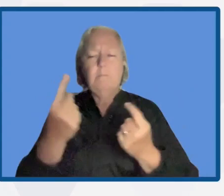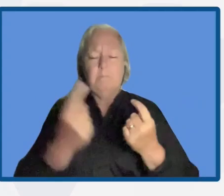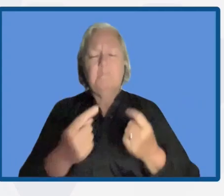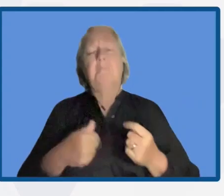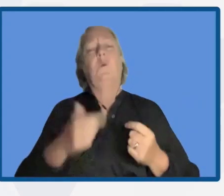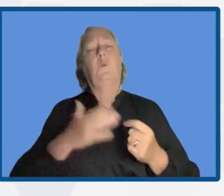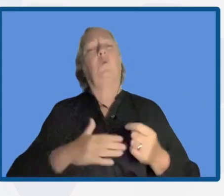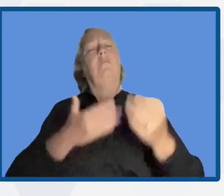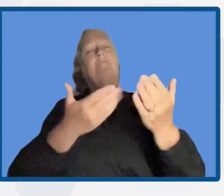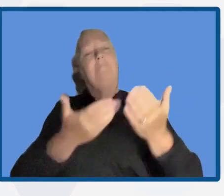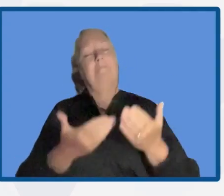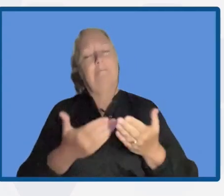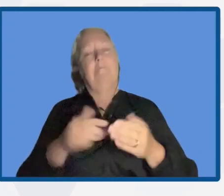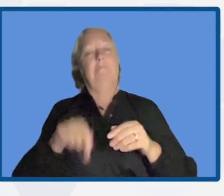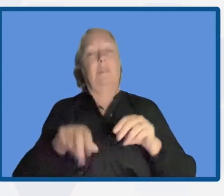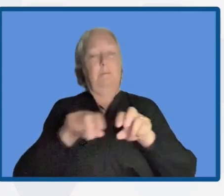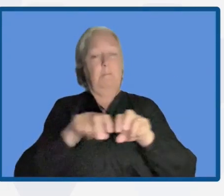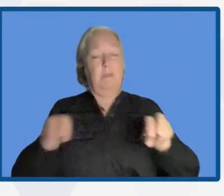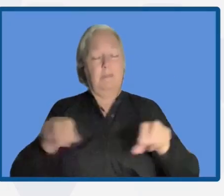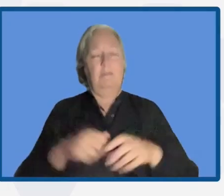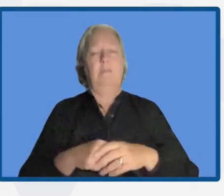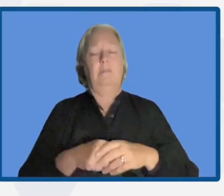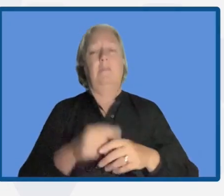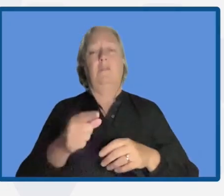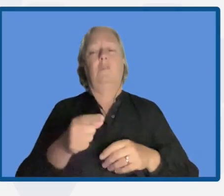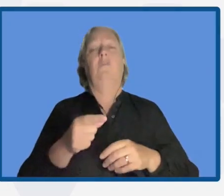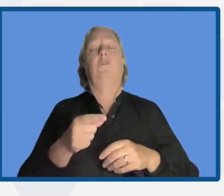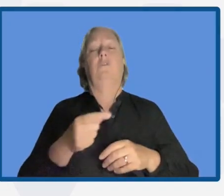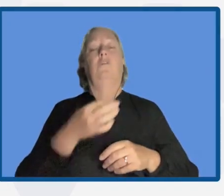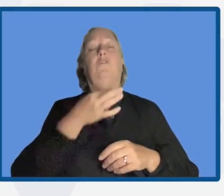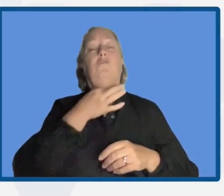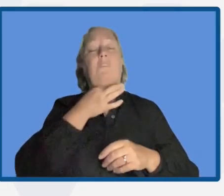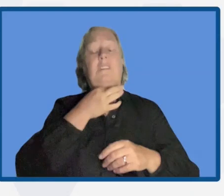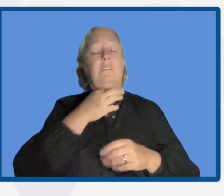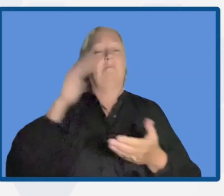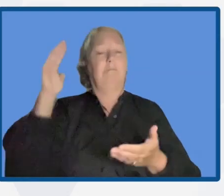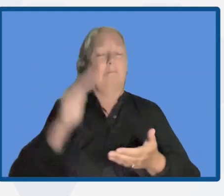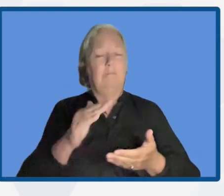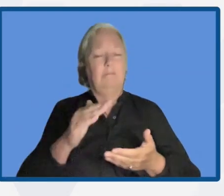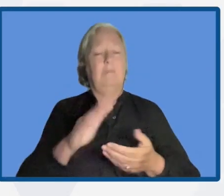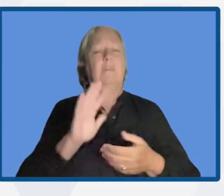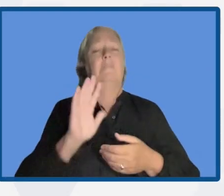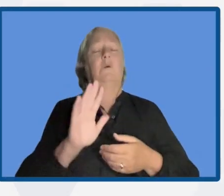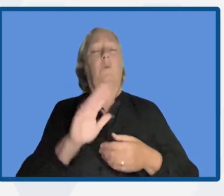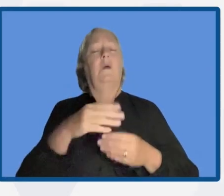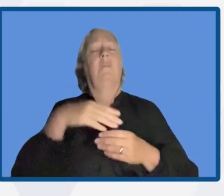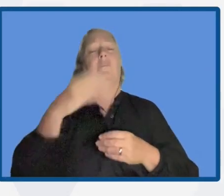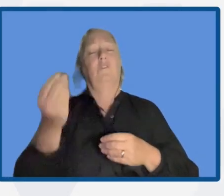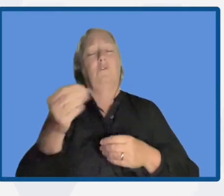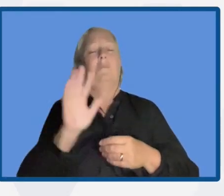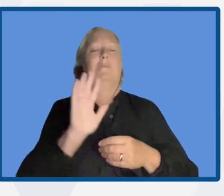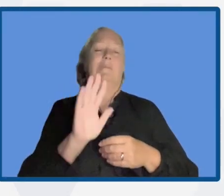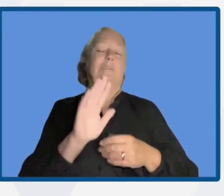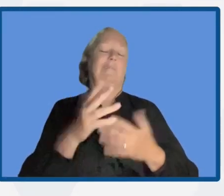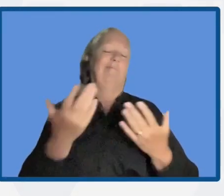panel session, Risk Reduction through Sustainable Ecosystem Management, Science and Technology